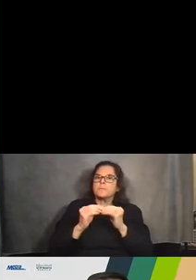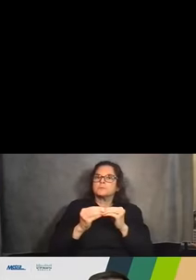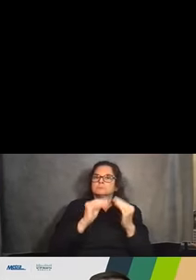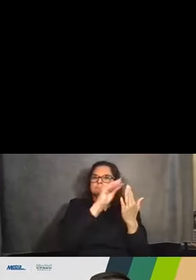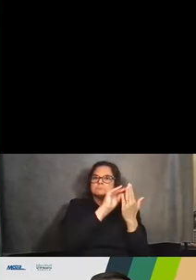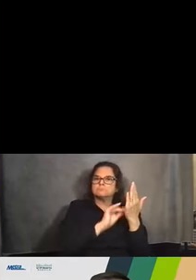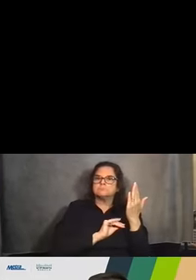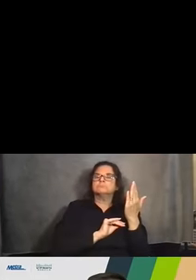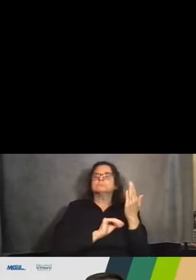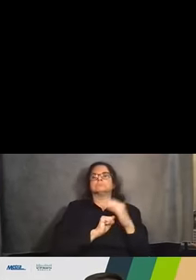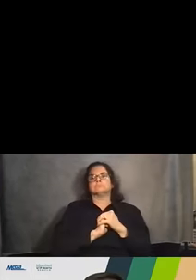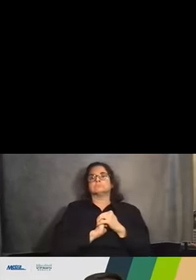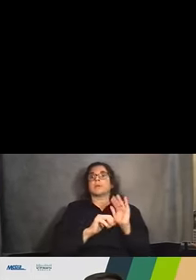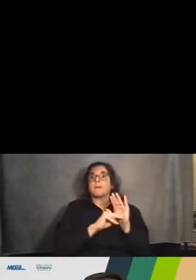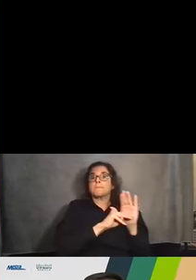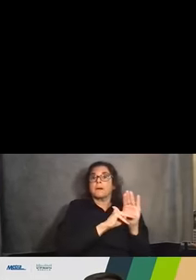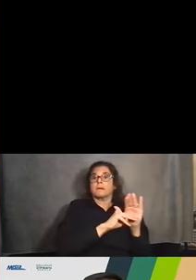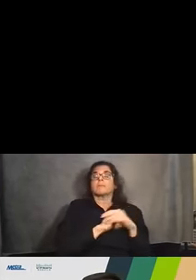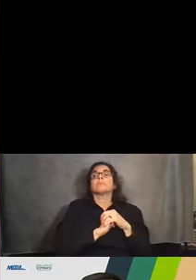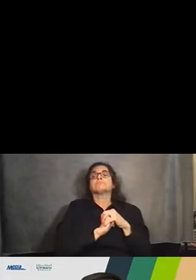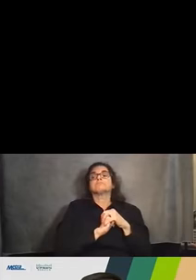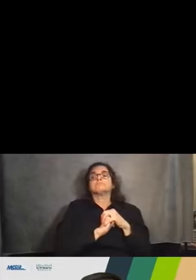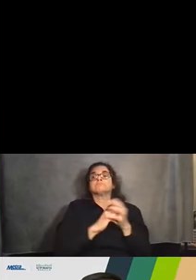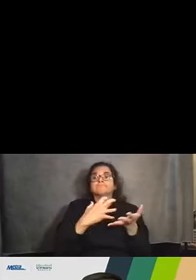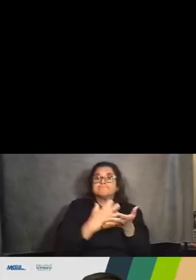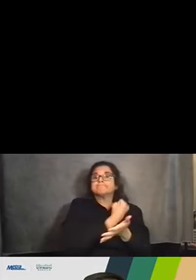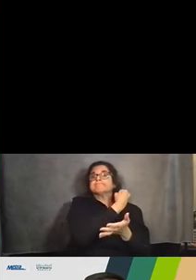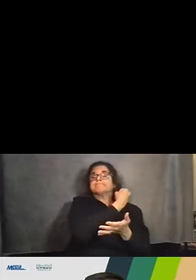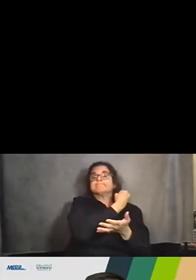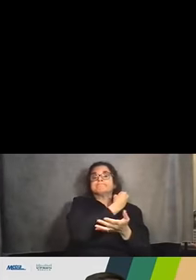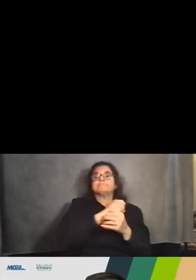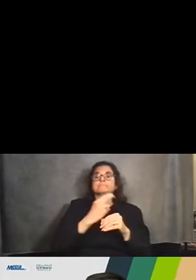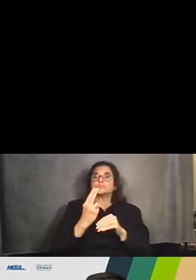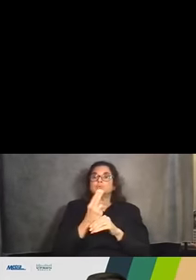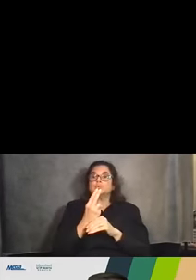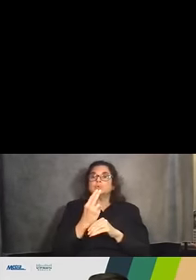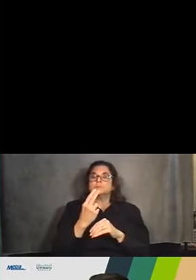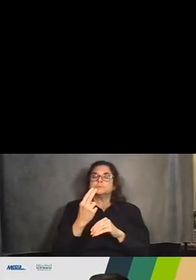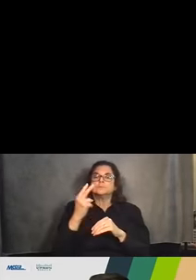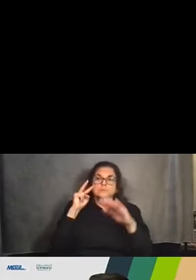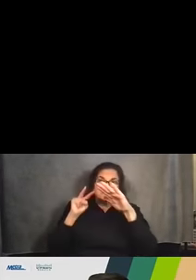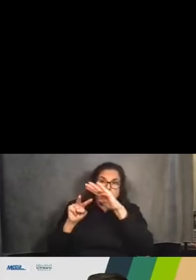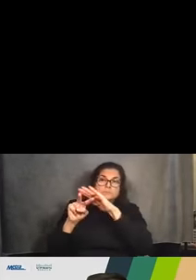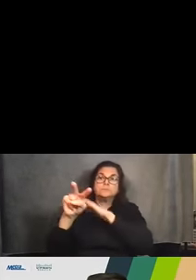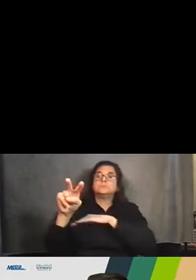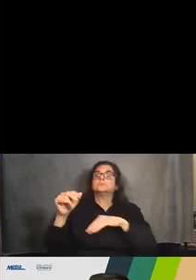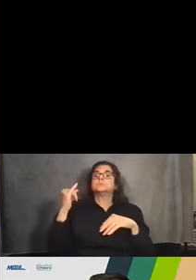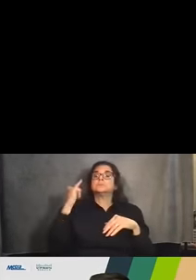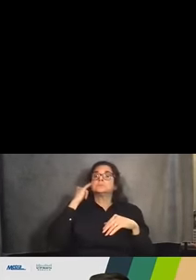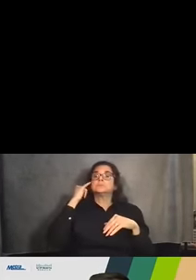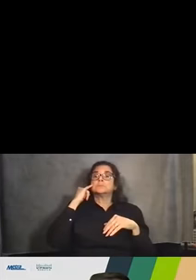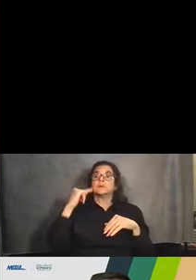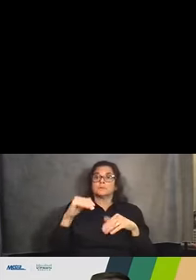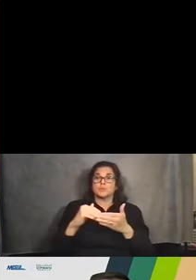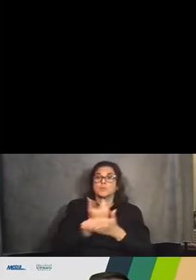The model is then used to model what the changes would be with the proposed conditions. In this case,